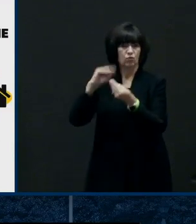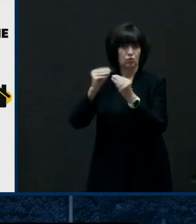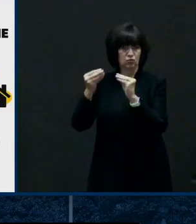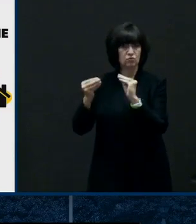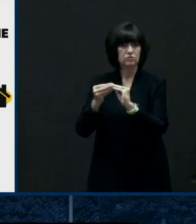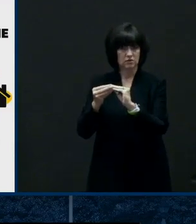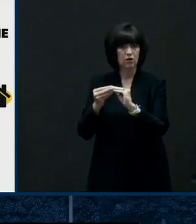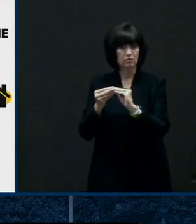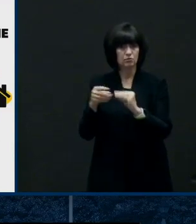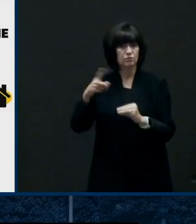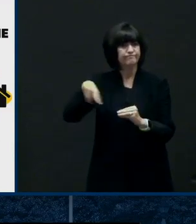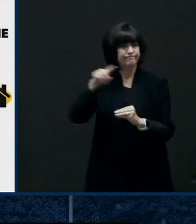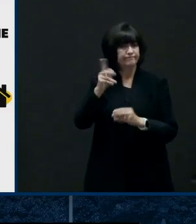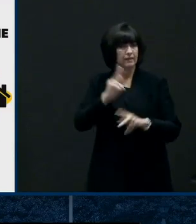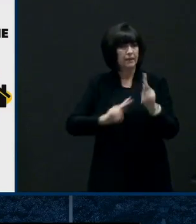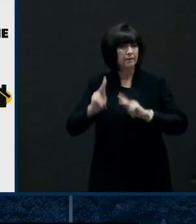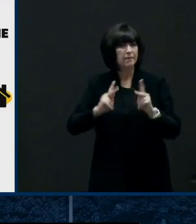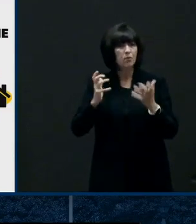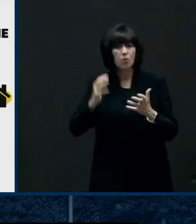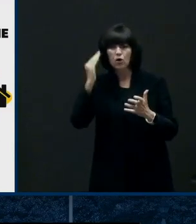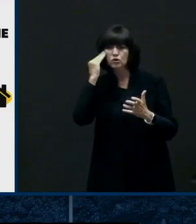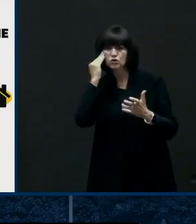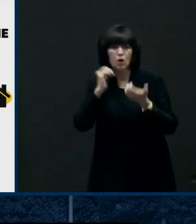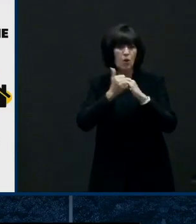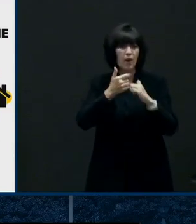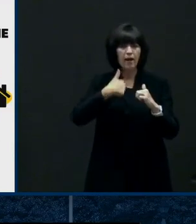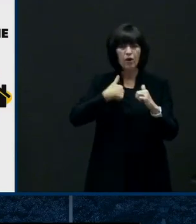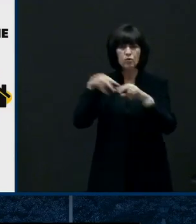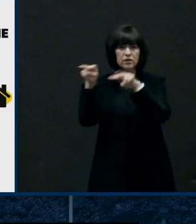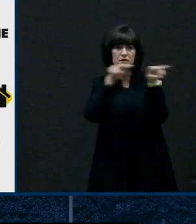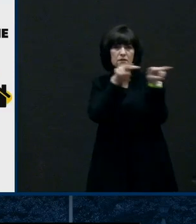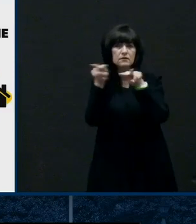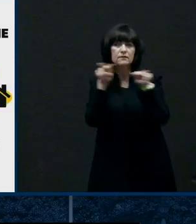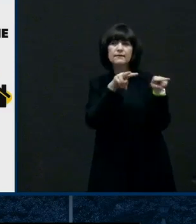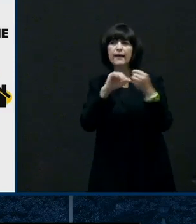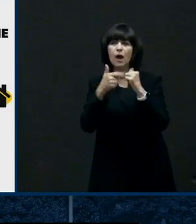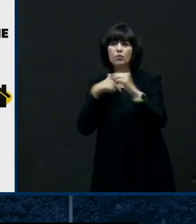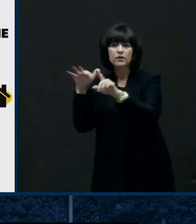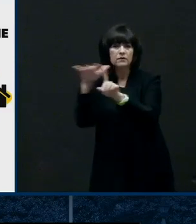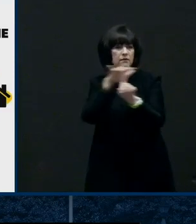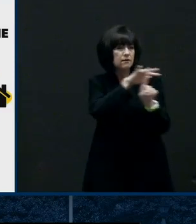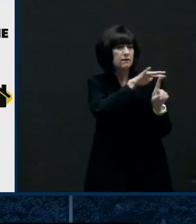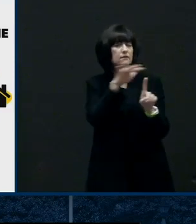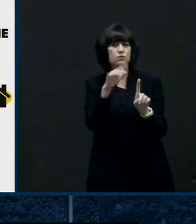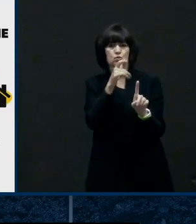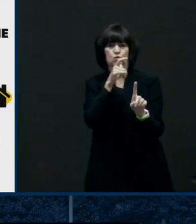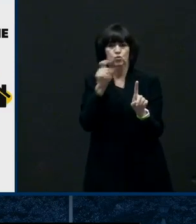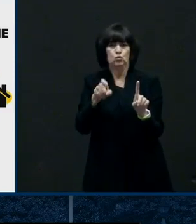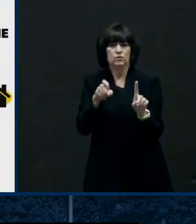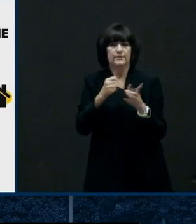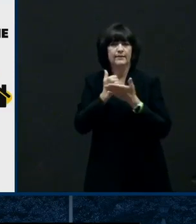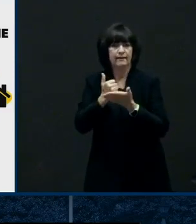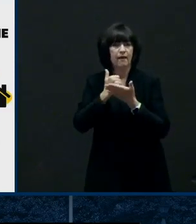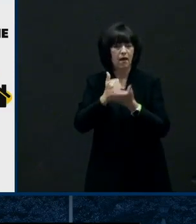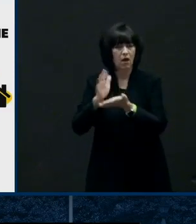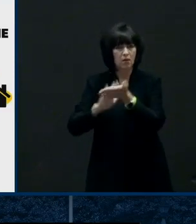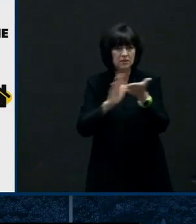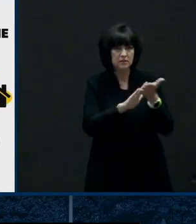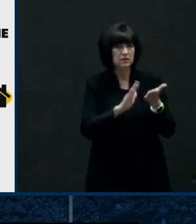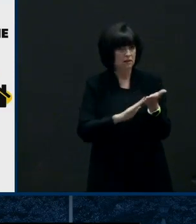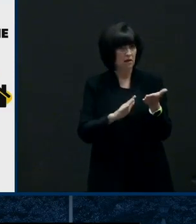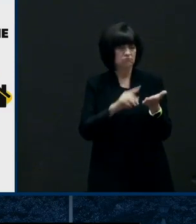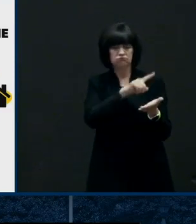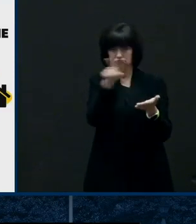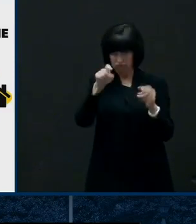one thing was, how do we get our heads around who needs help and how do we triage it? Well, that's where Crisis Cleanup comes in. So anybody in Delaware right now could